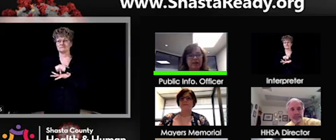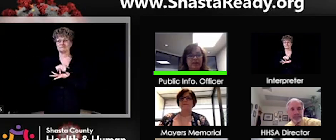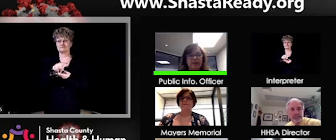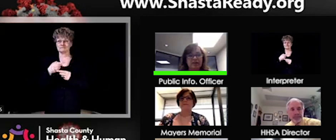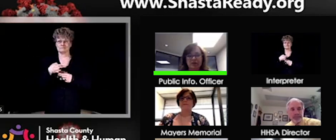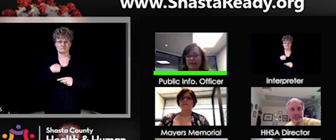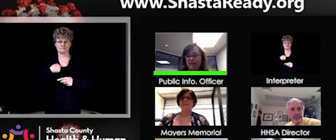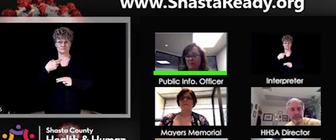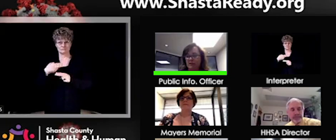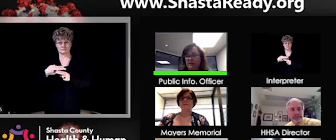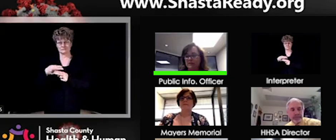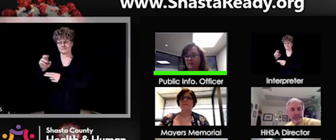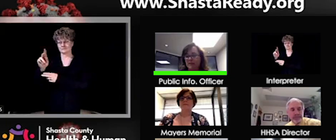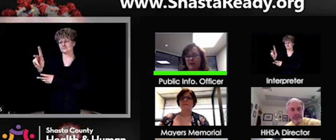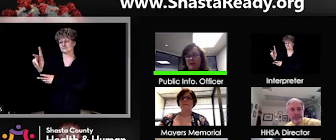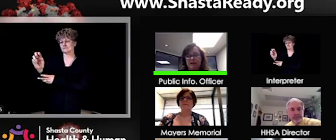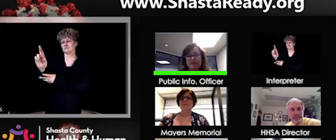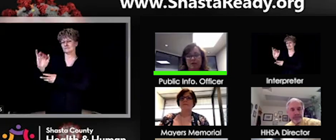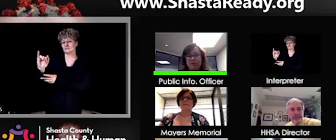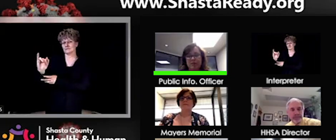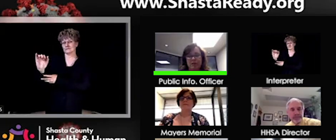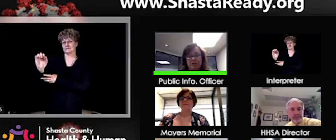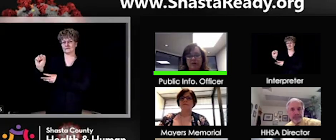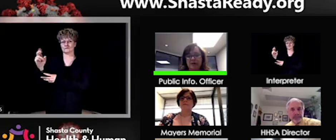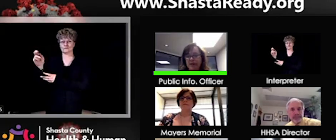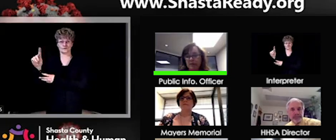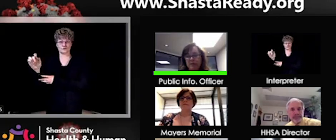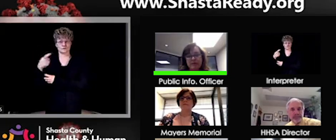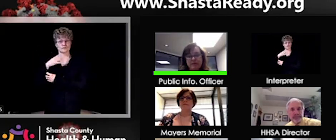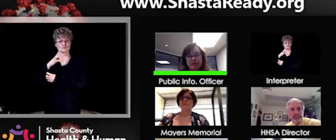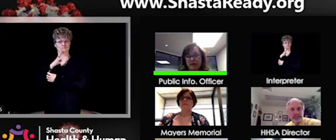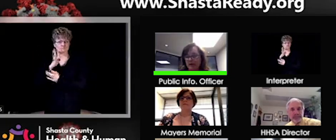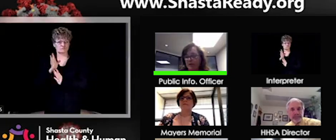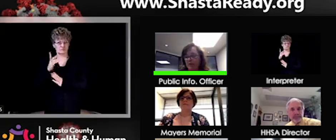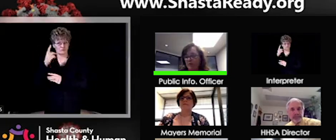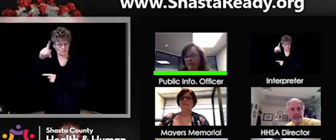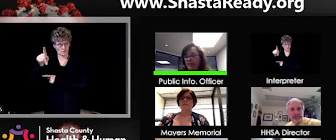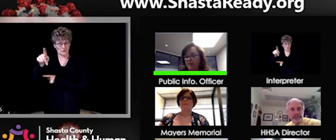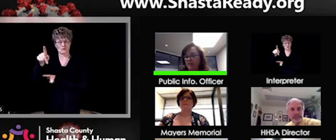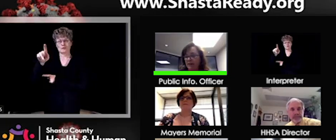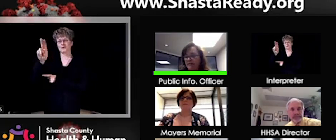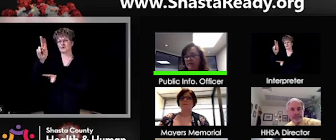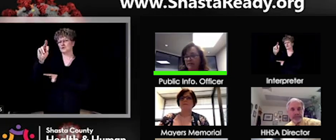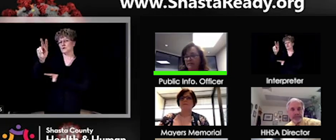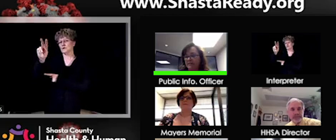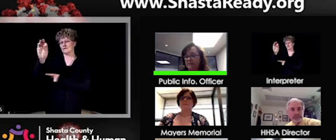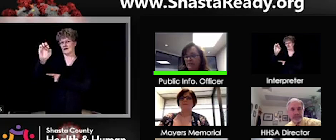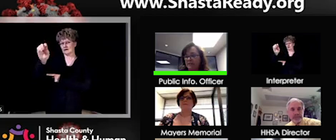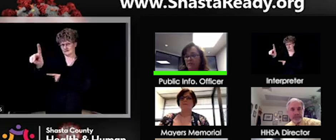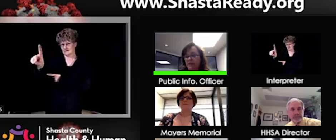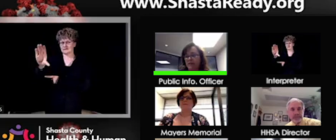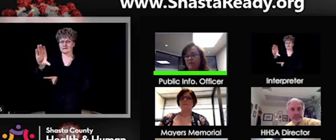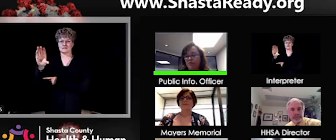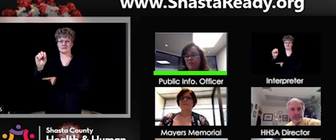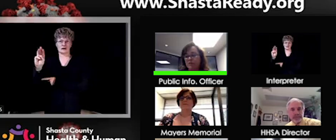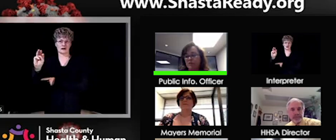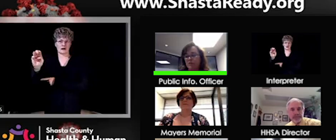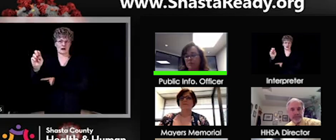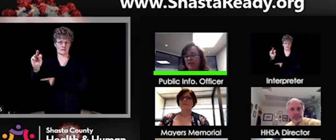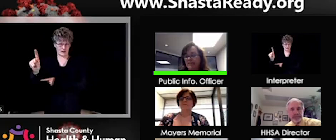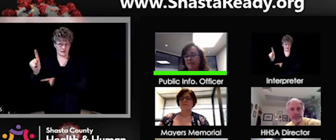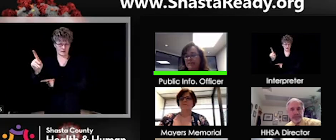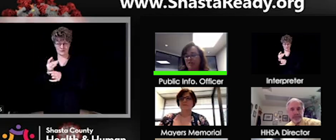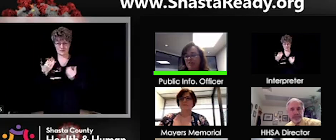for the Unified Command. I'll start with our numbers. And right now, as of today, we have